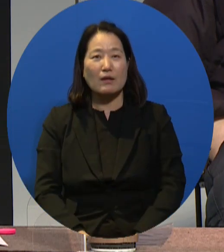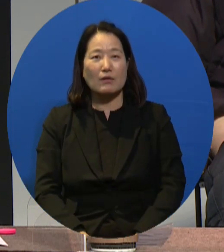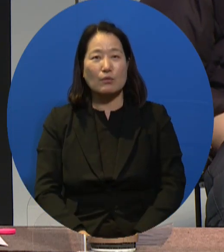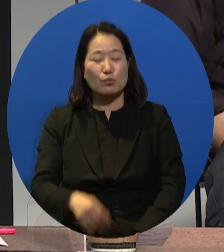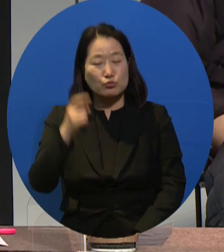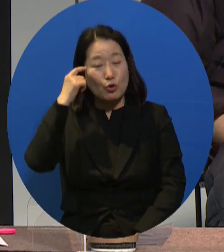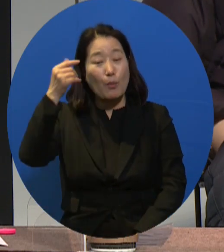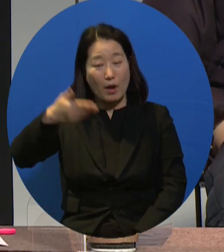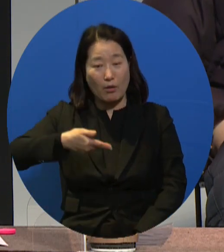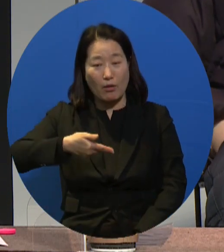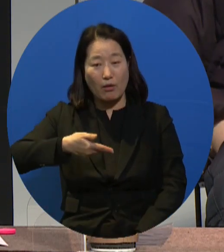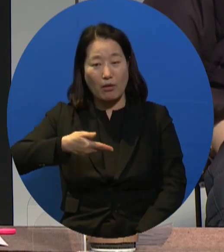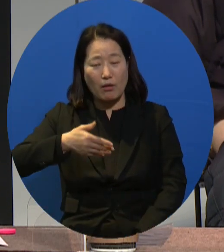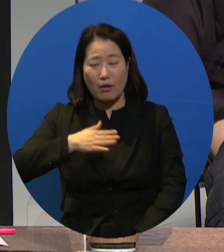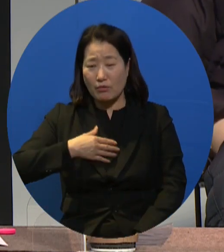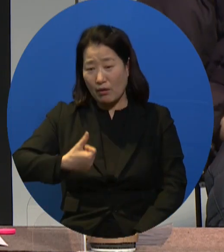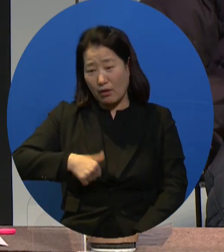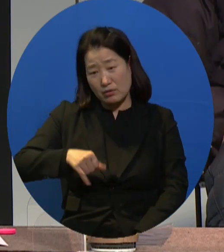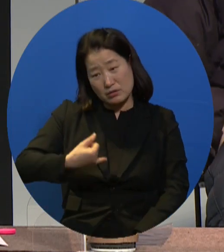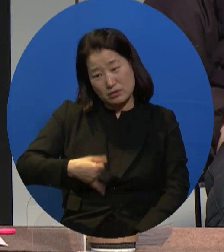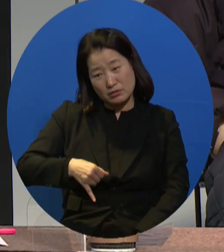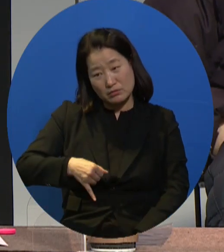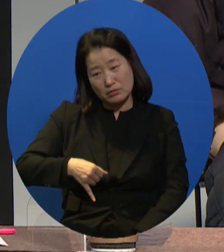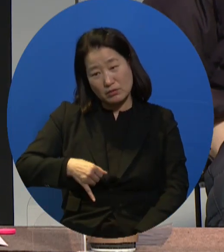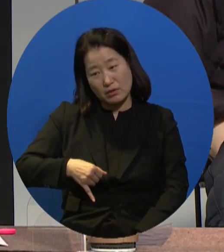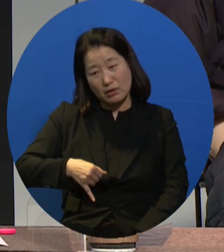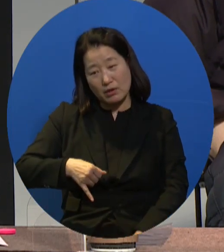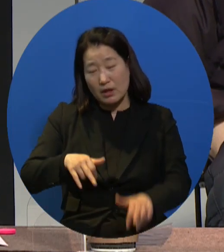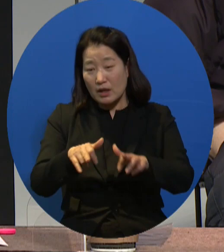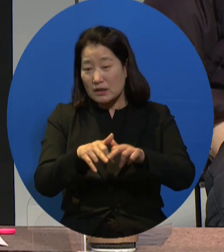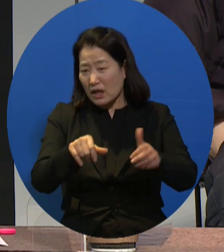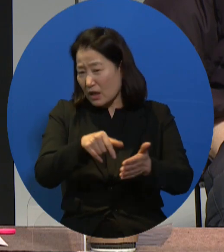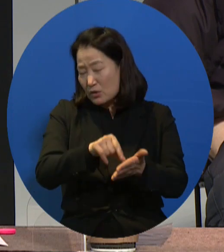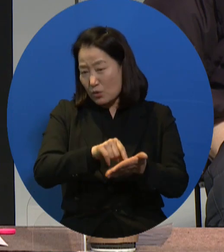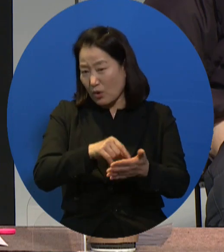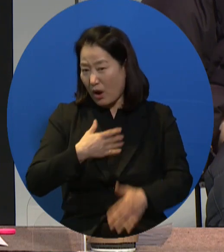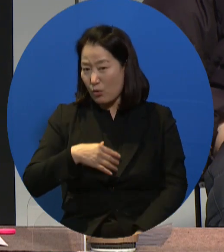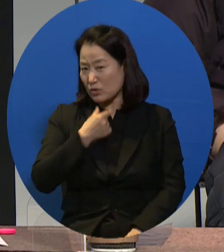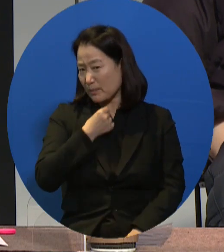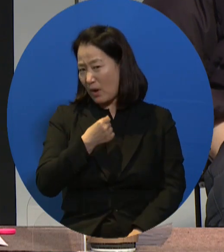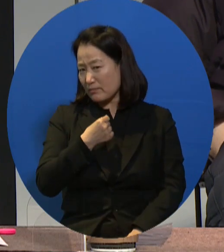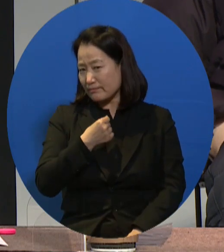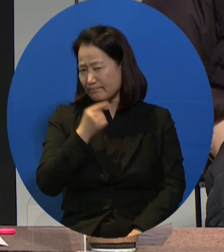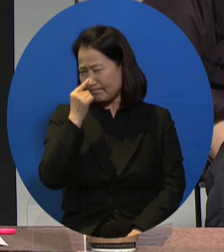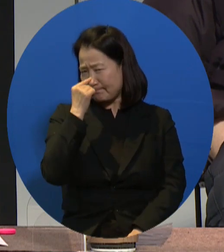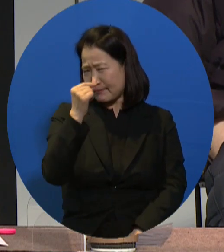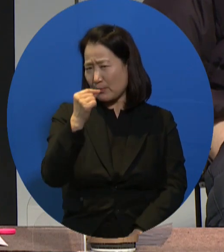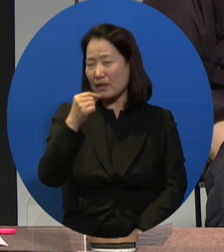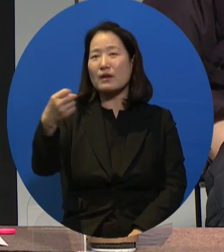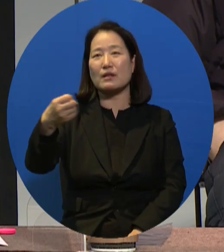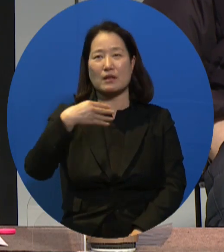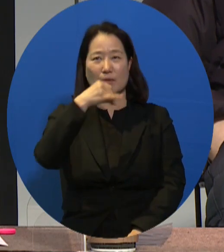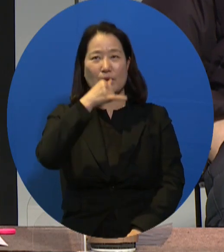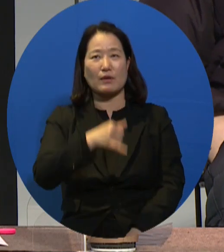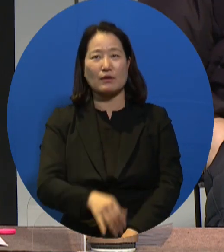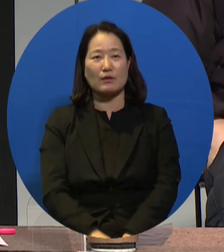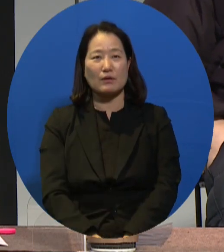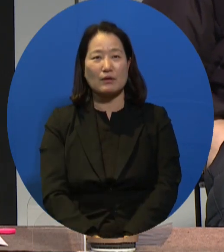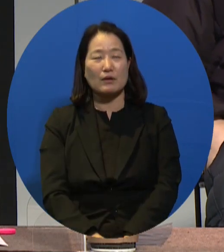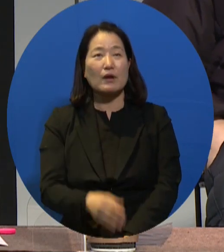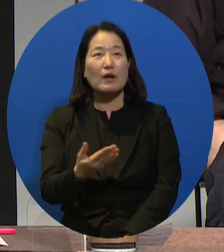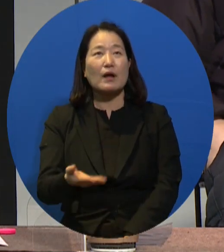possible, you could come with your child. And some of the parents were quite frustrated